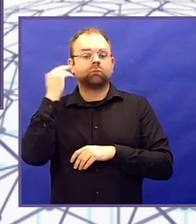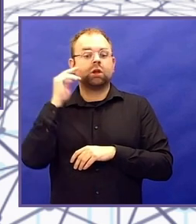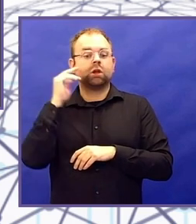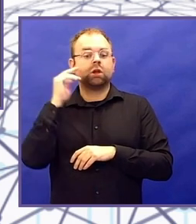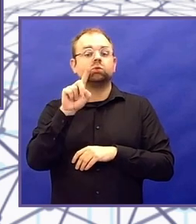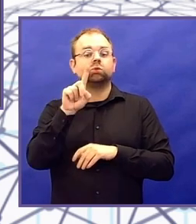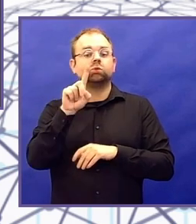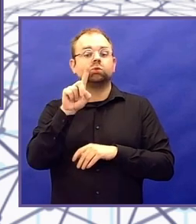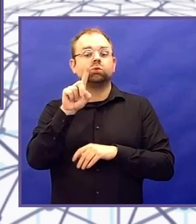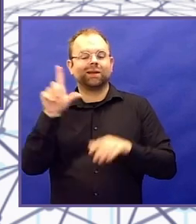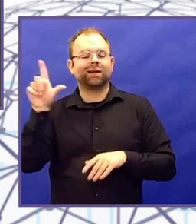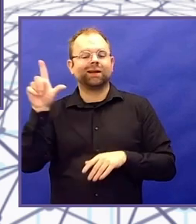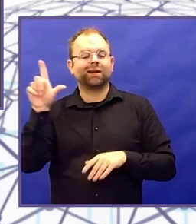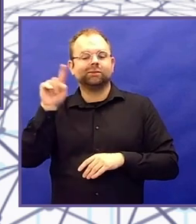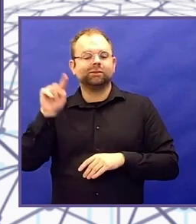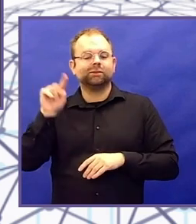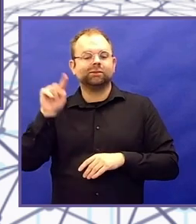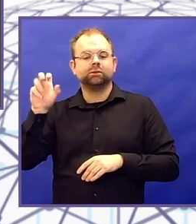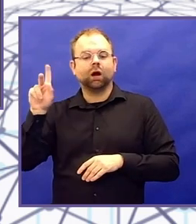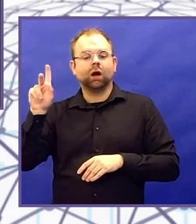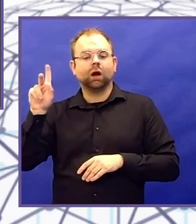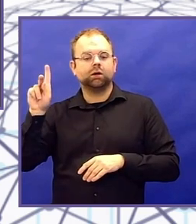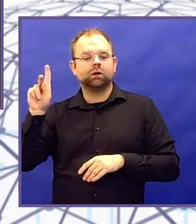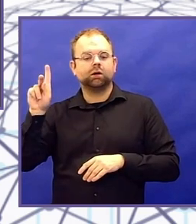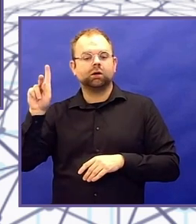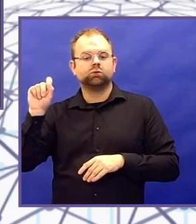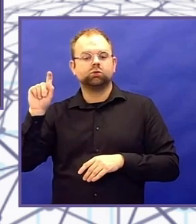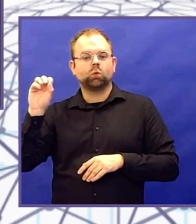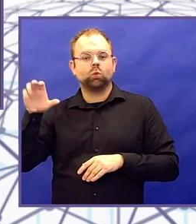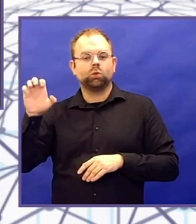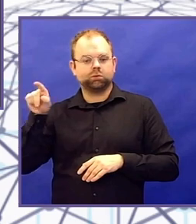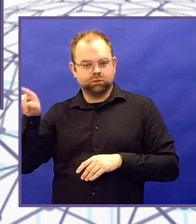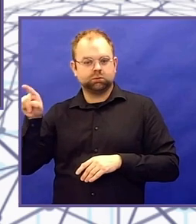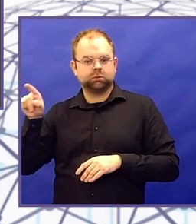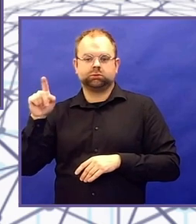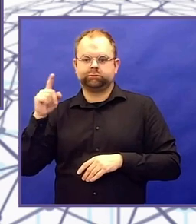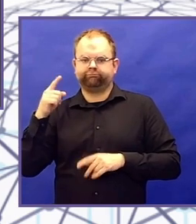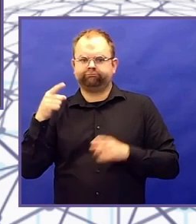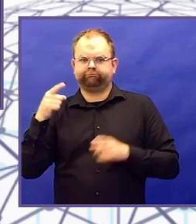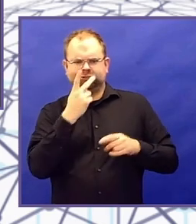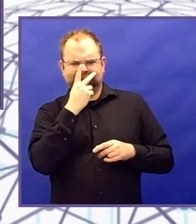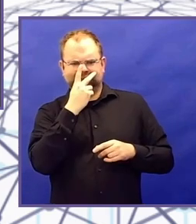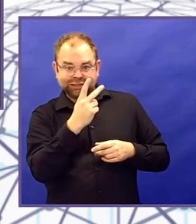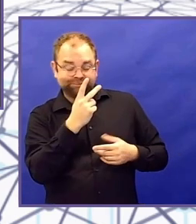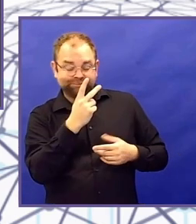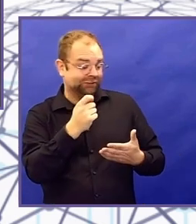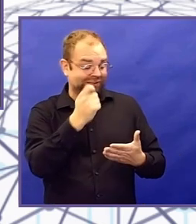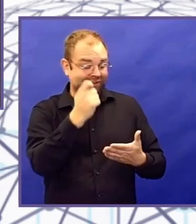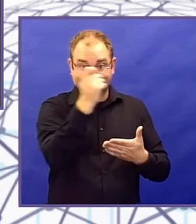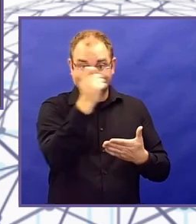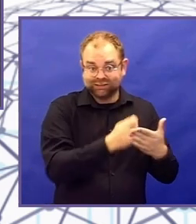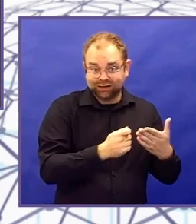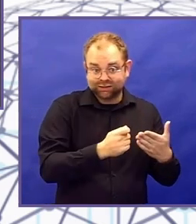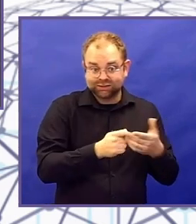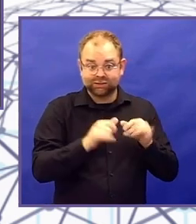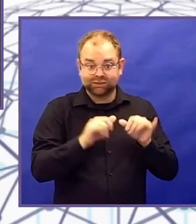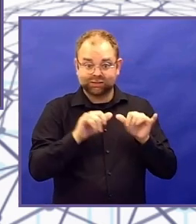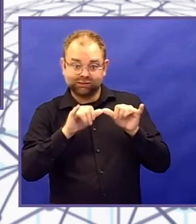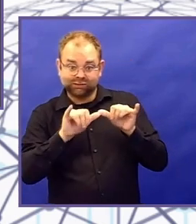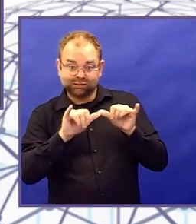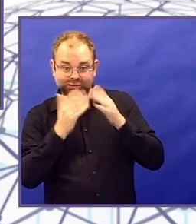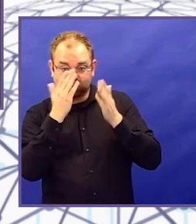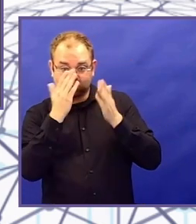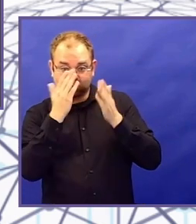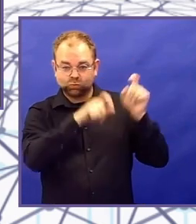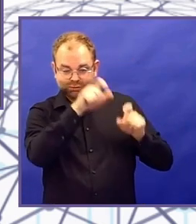have use for. So, some things that come to mind that we will, in fact, are things like stair climbing wheelchairs, are